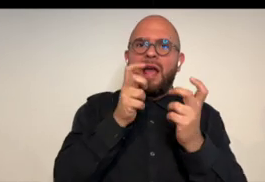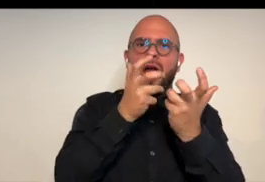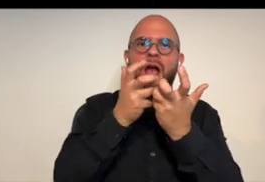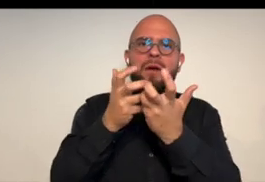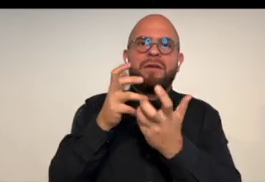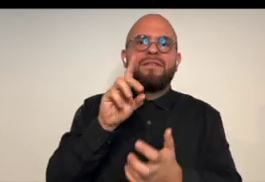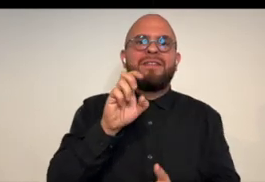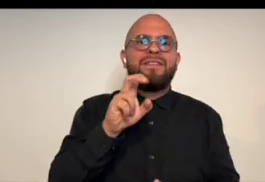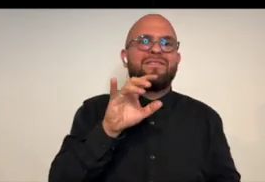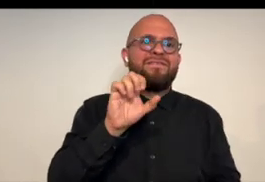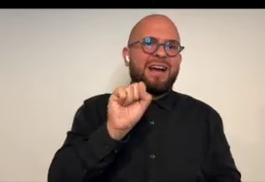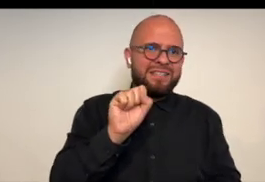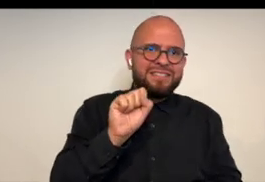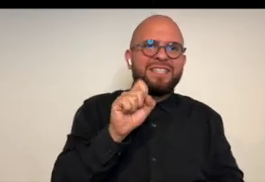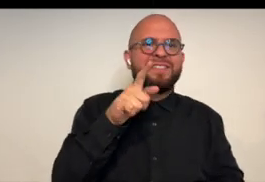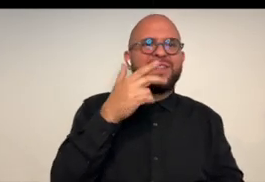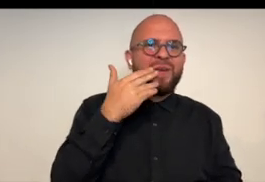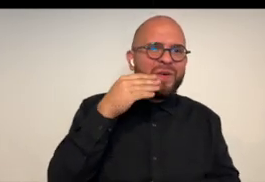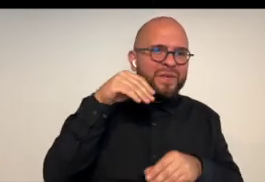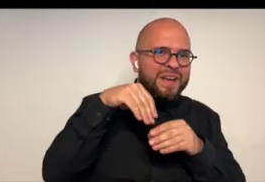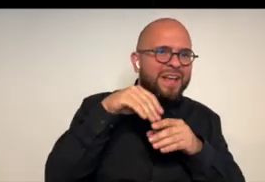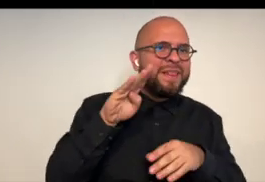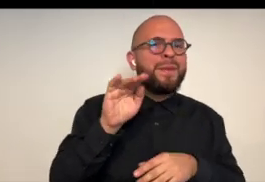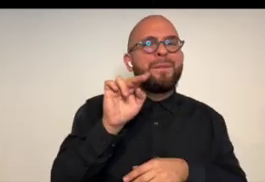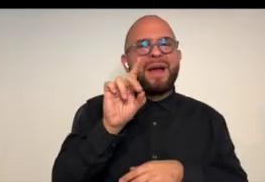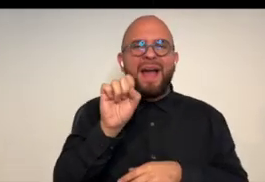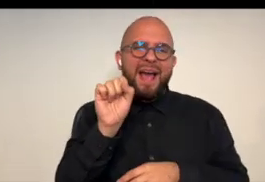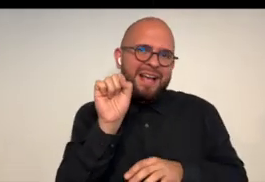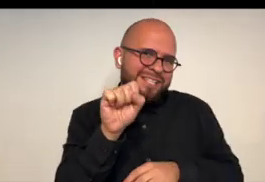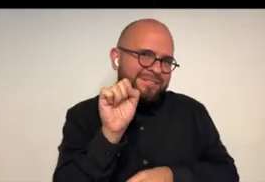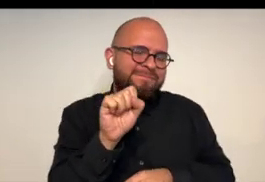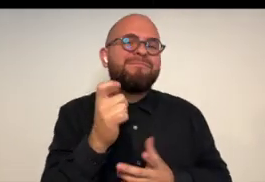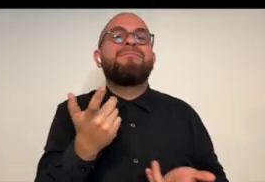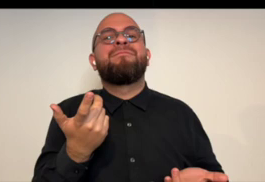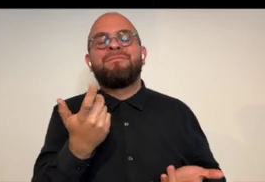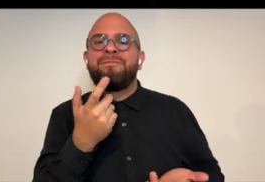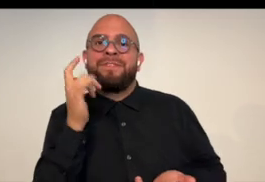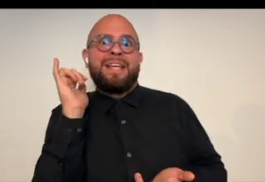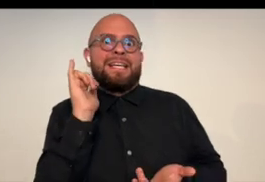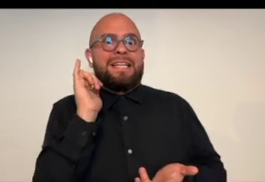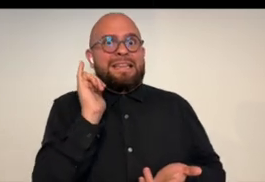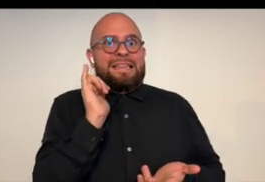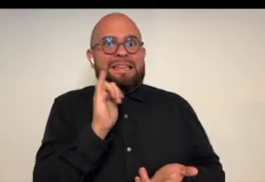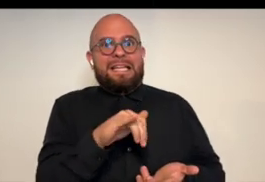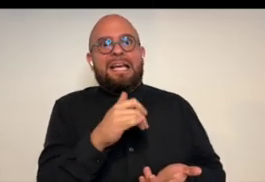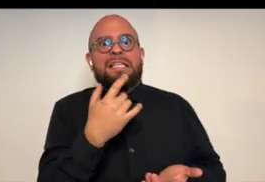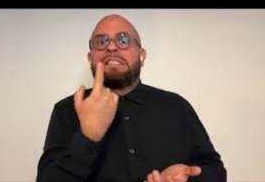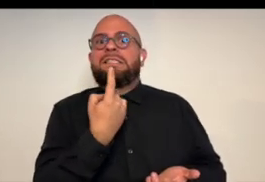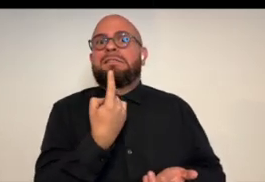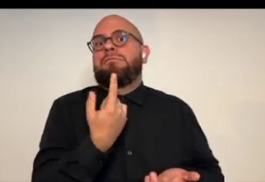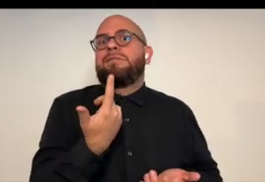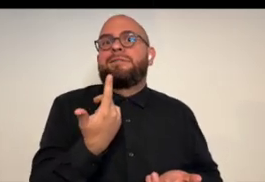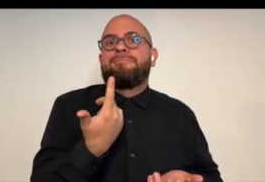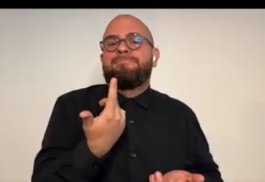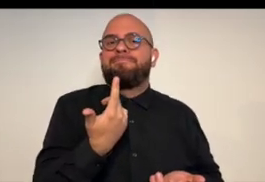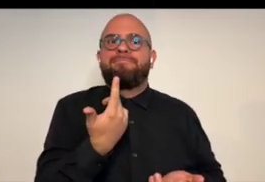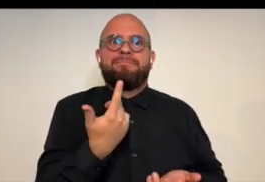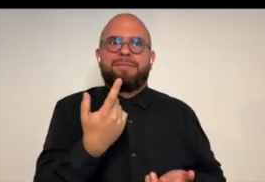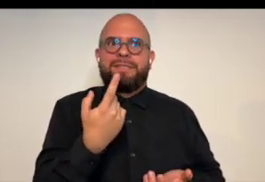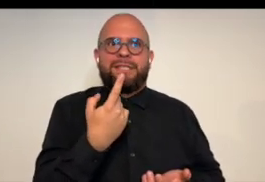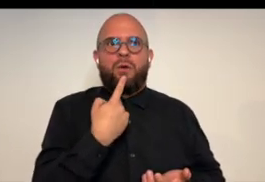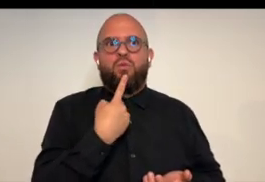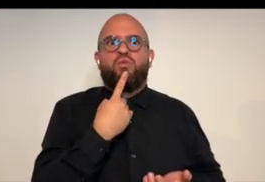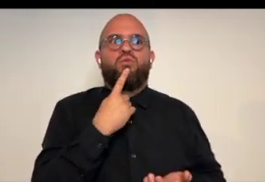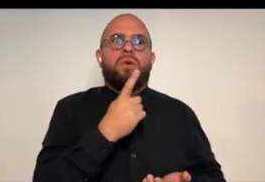love the adaptive devices that are in there kind of in the band lurking in the bands yeah and